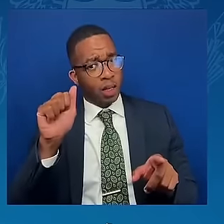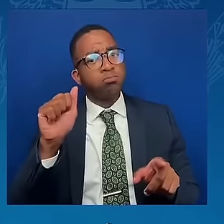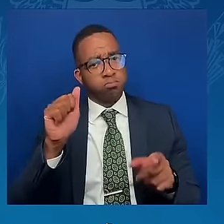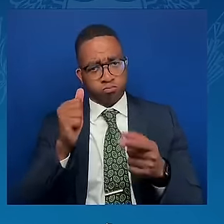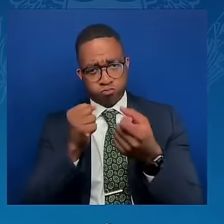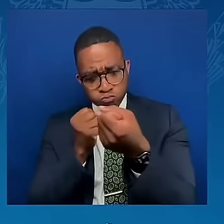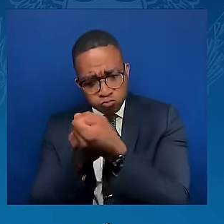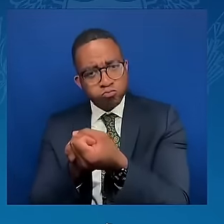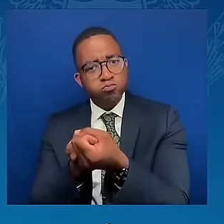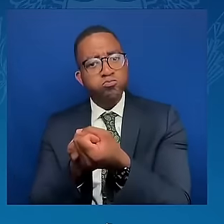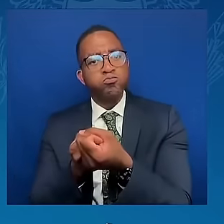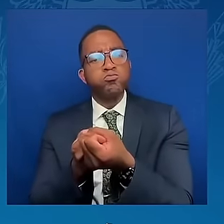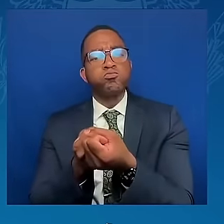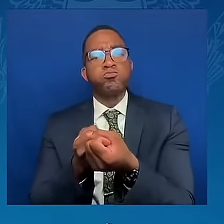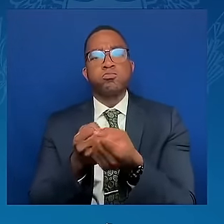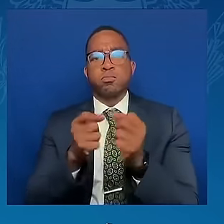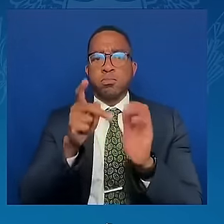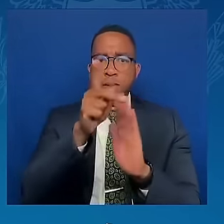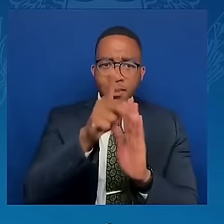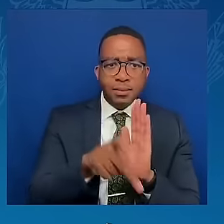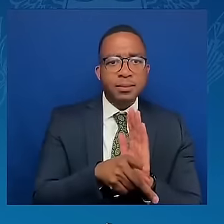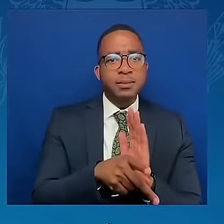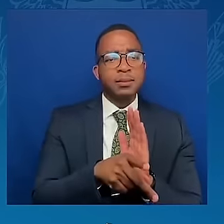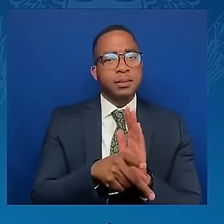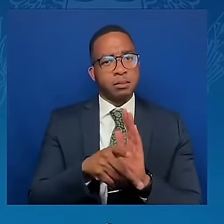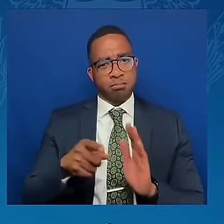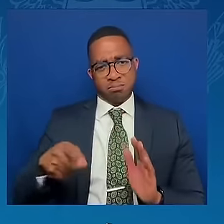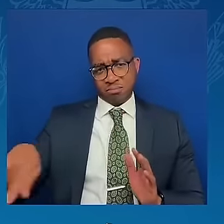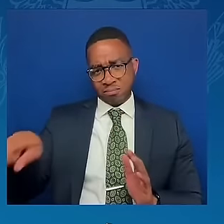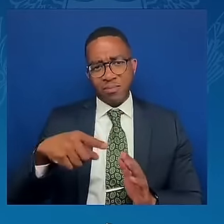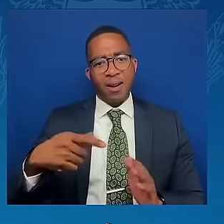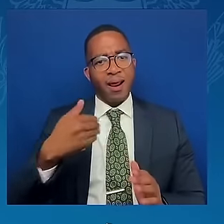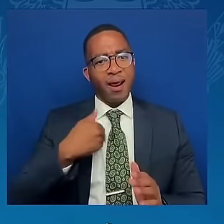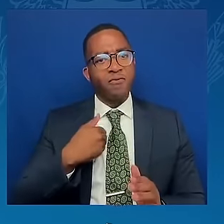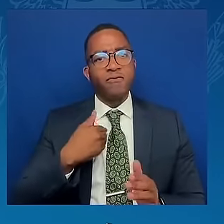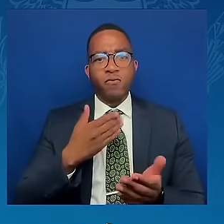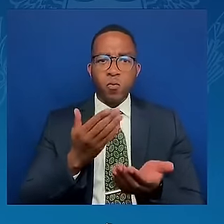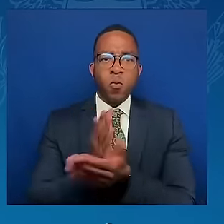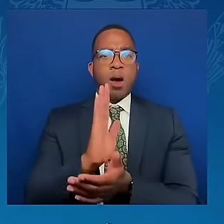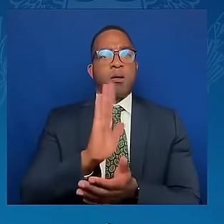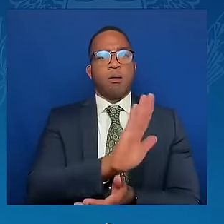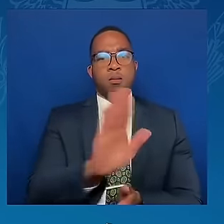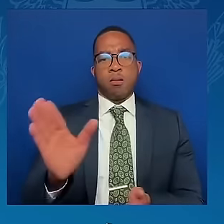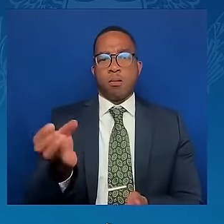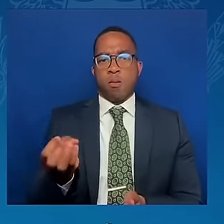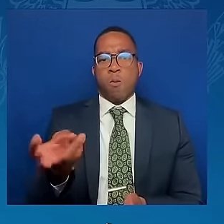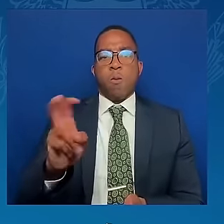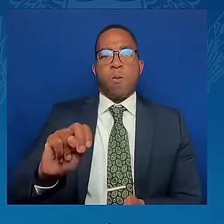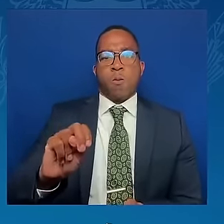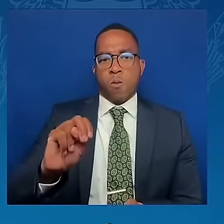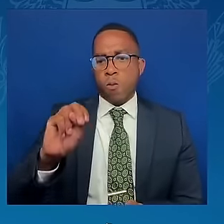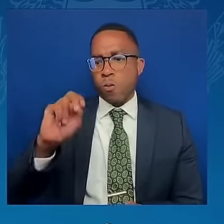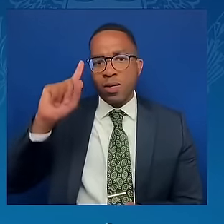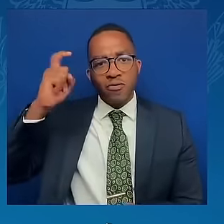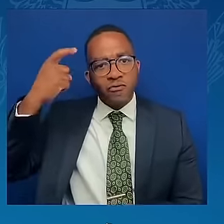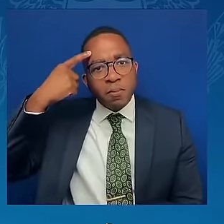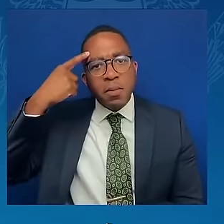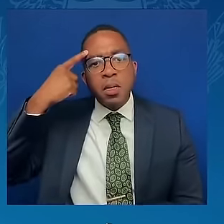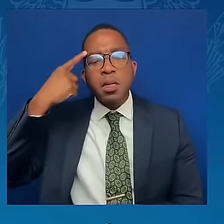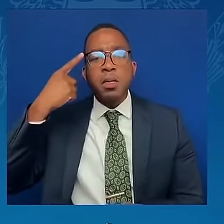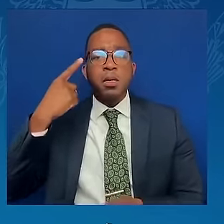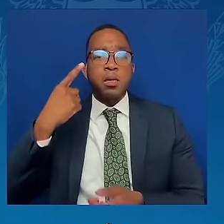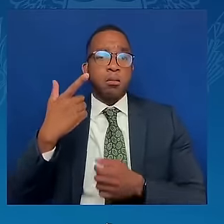have a right to choose their own form of government. Nations have a right to choose their own